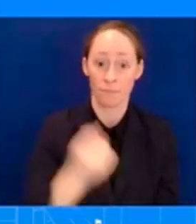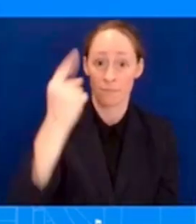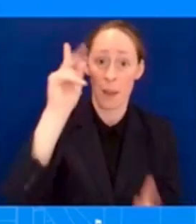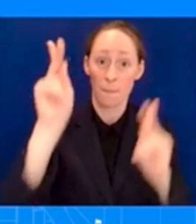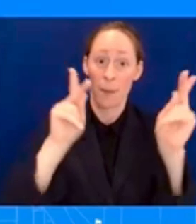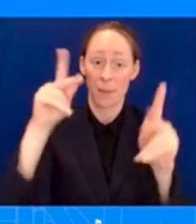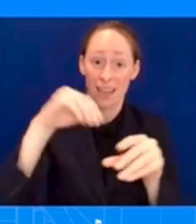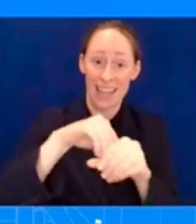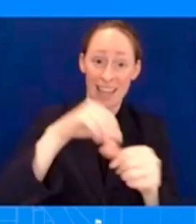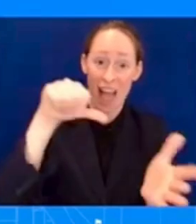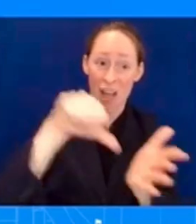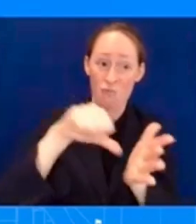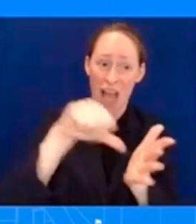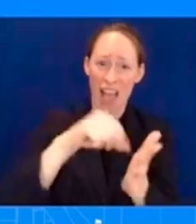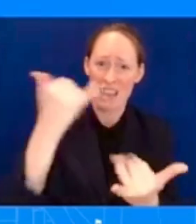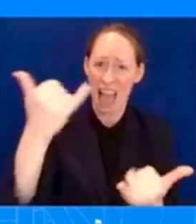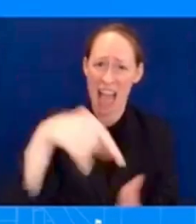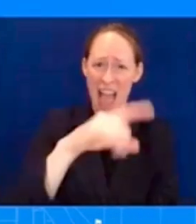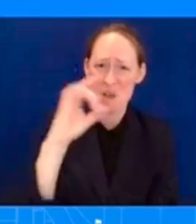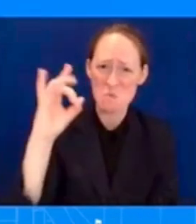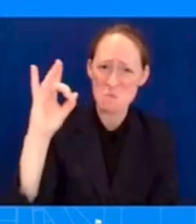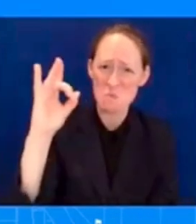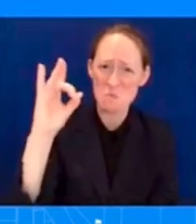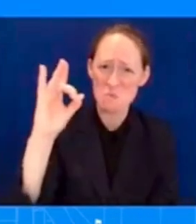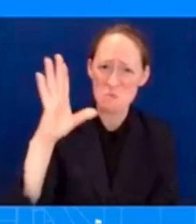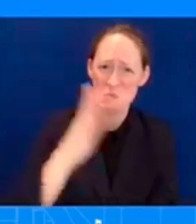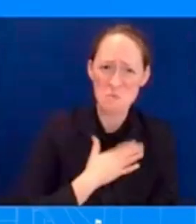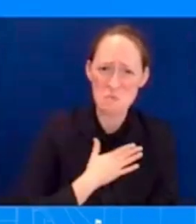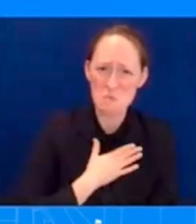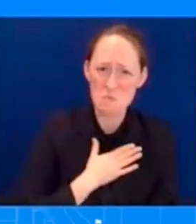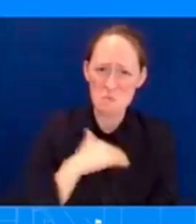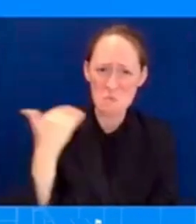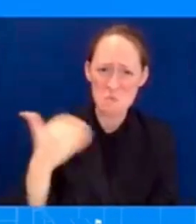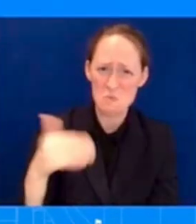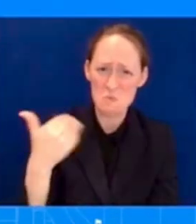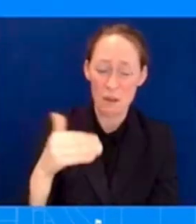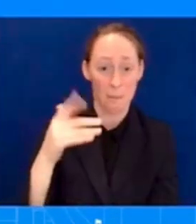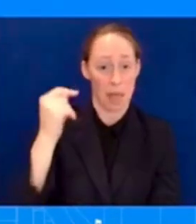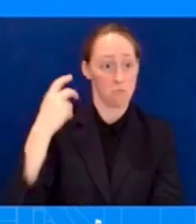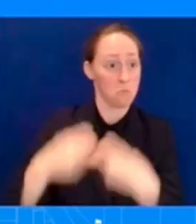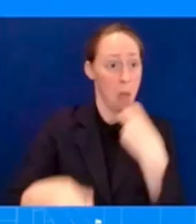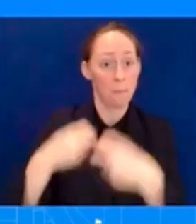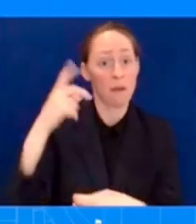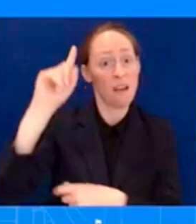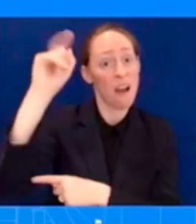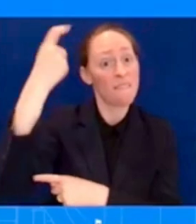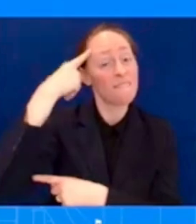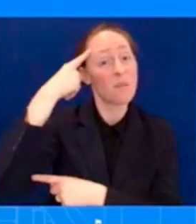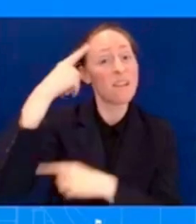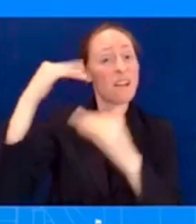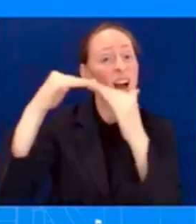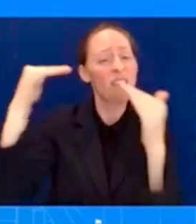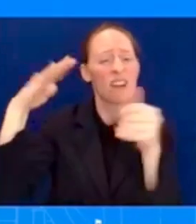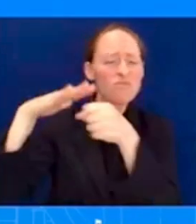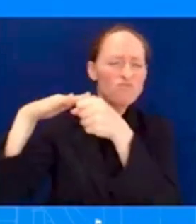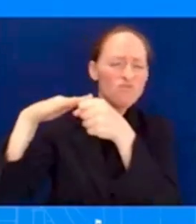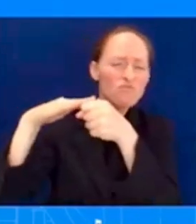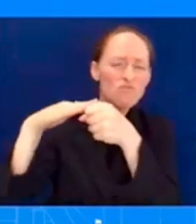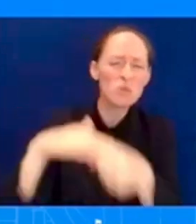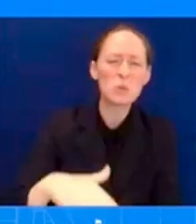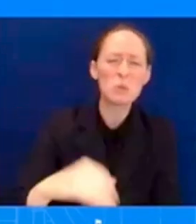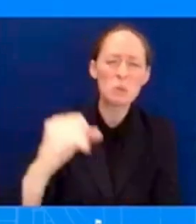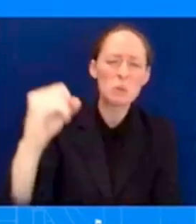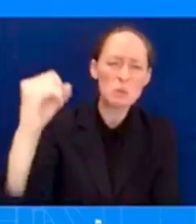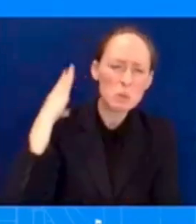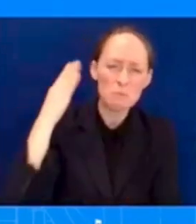Tehran as inflicted upon them. So that's, want to make sure that's really clear. As it relates to the nuclear deal, this positive step is not linked to